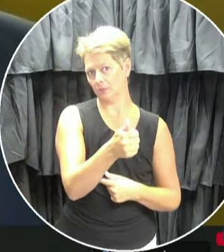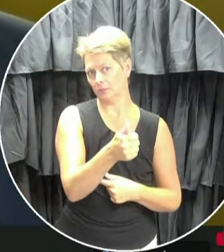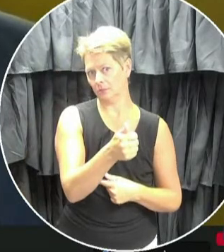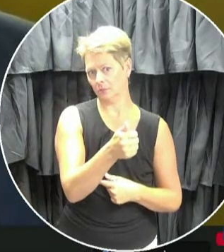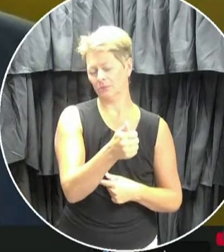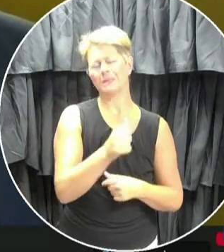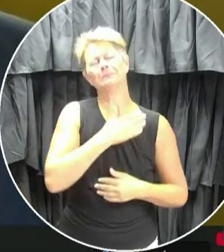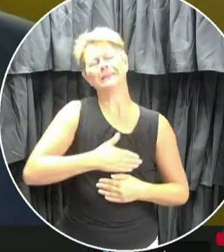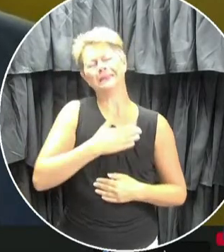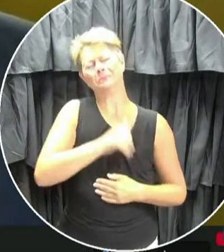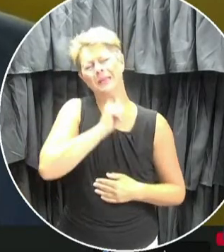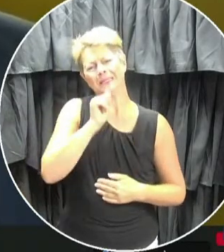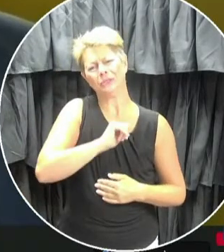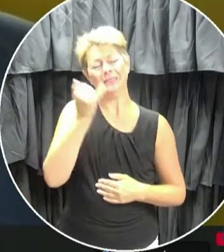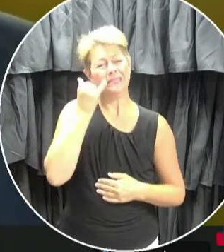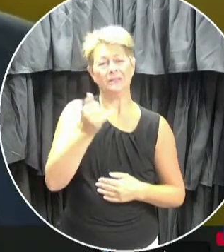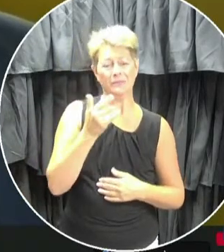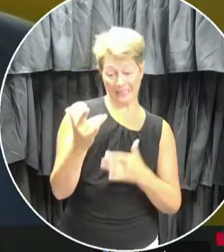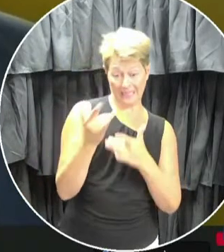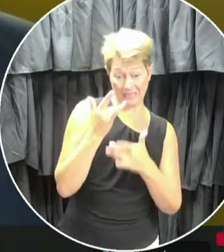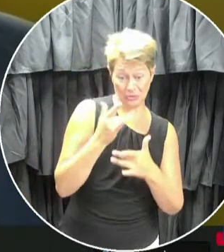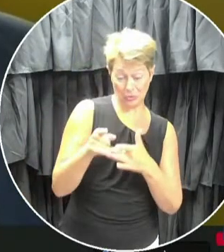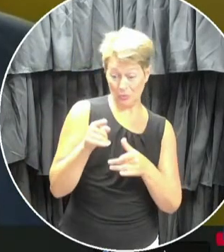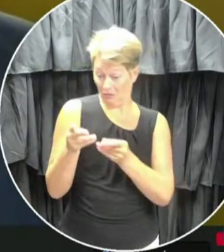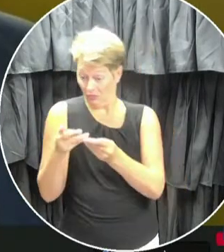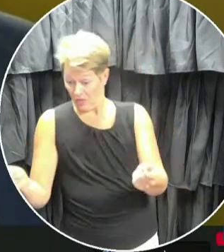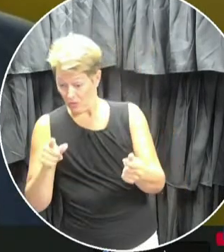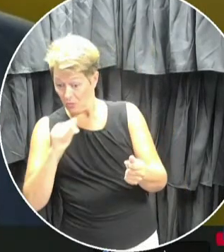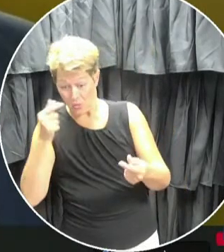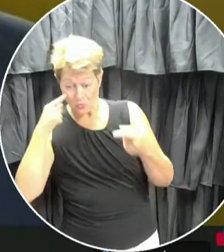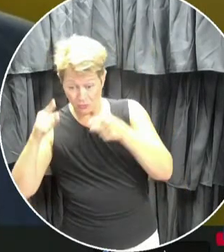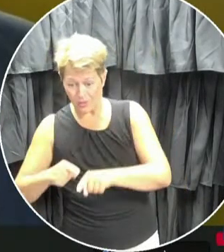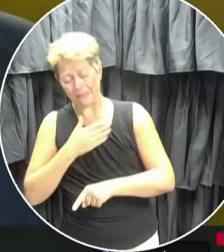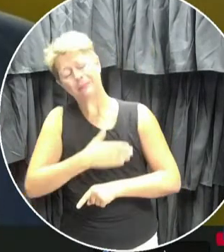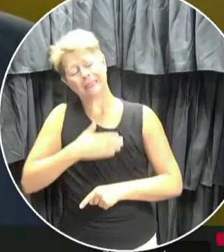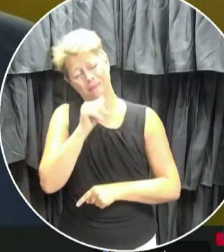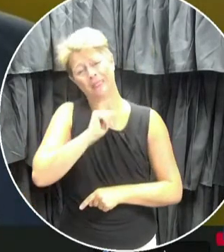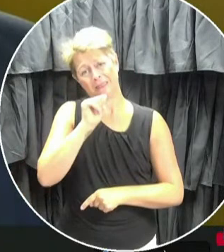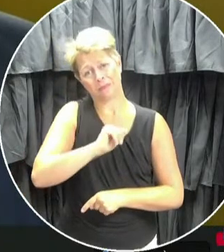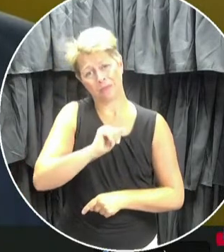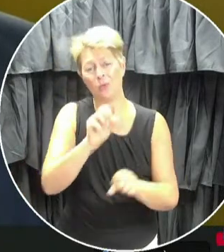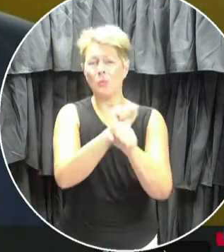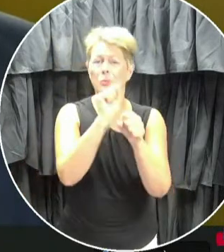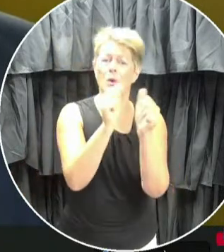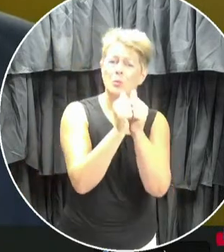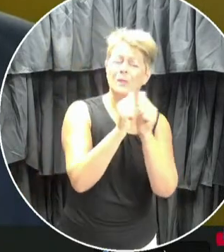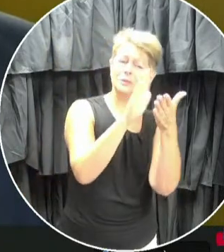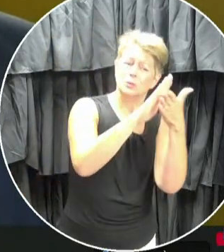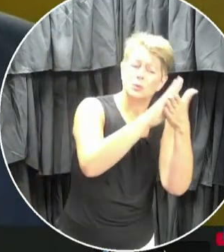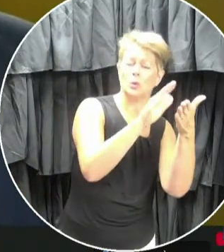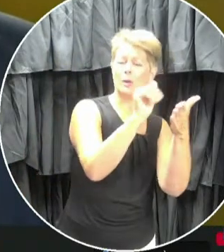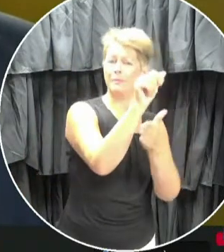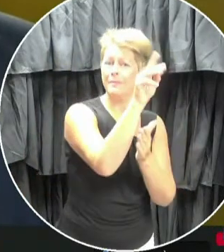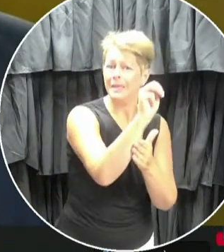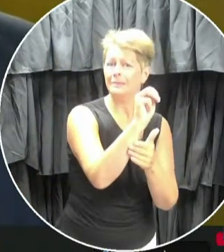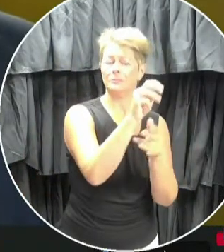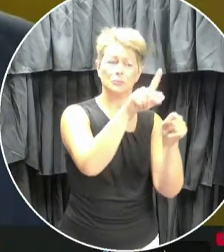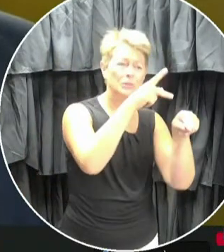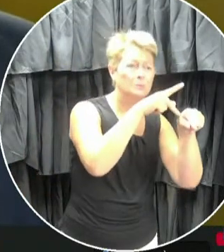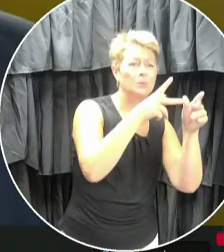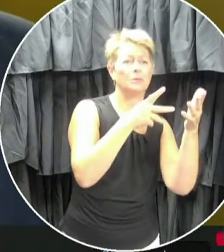to be patient, understanding, cooperative, and work with their school administrators to help ease the transition for students.